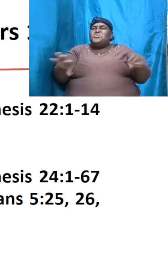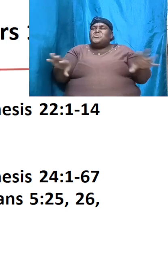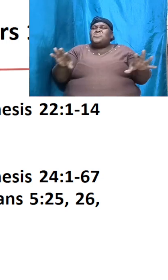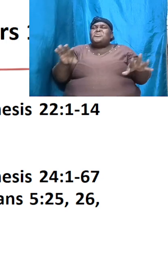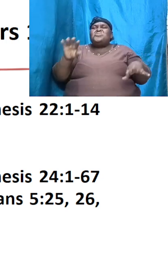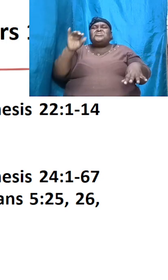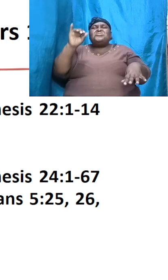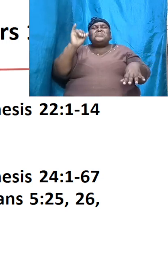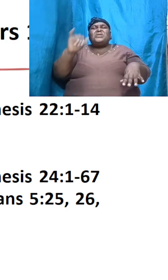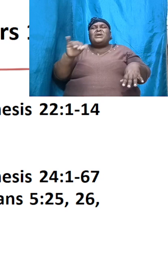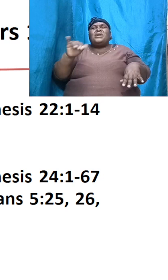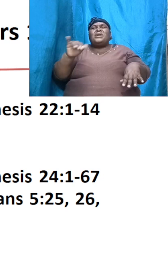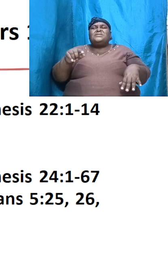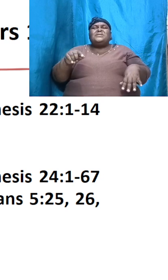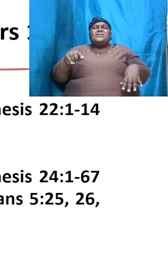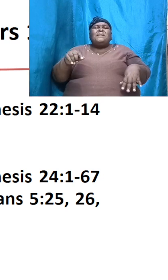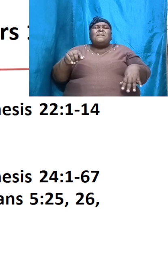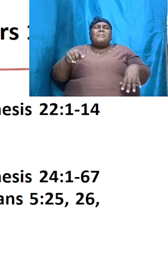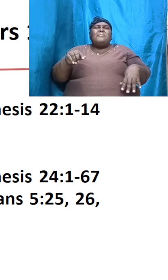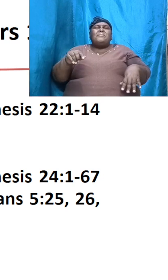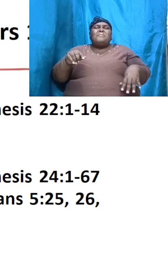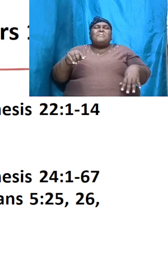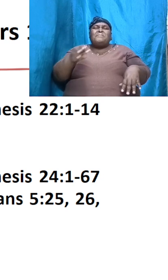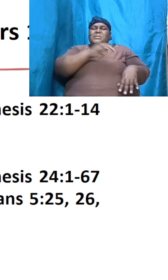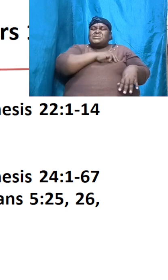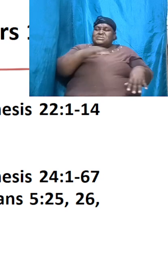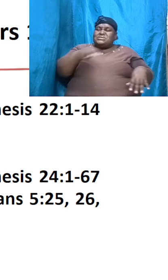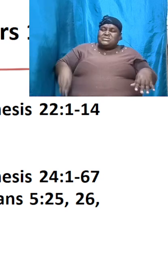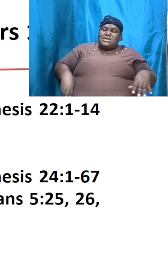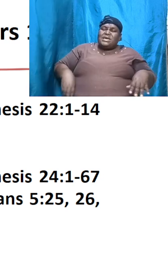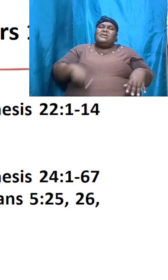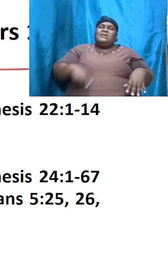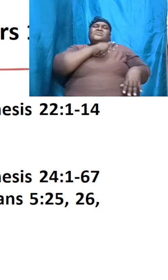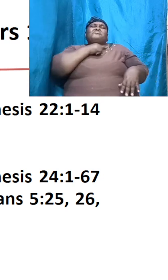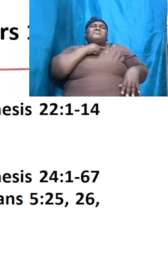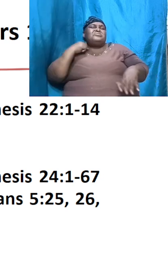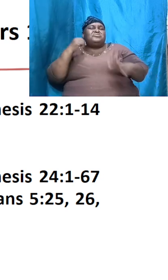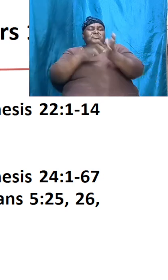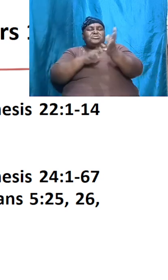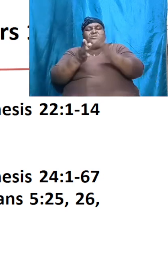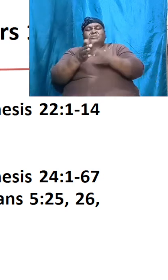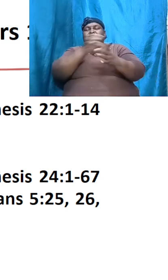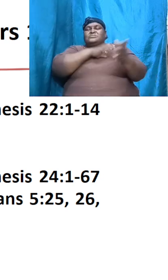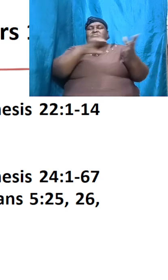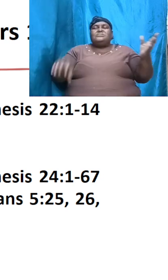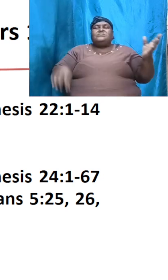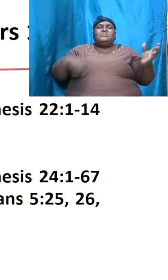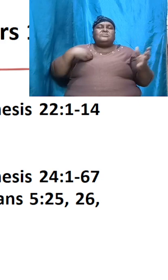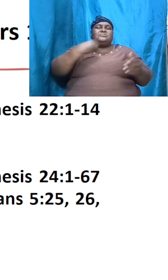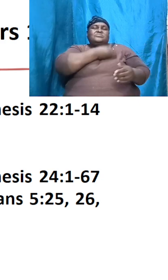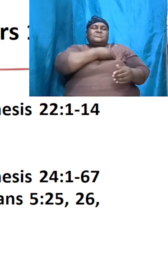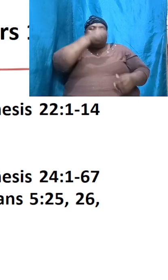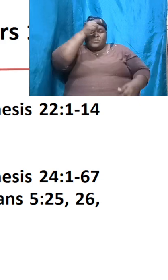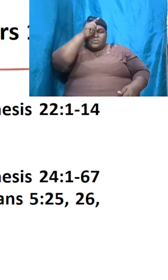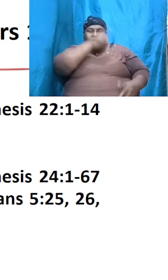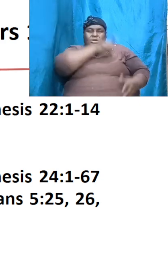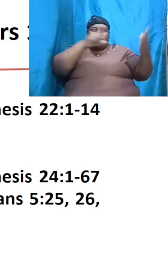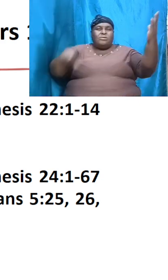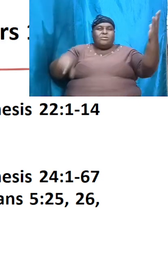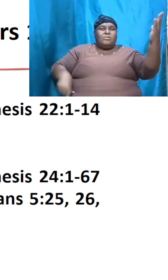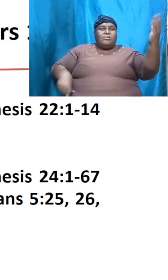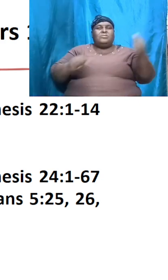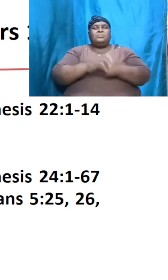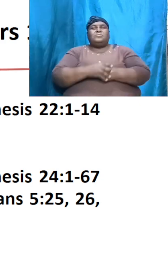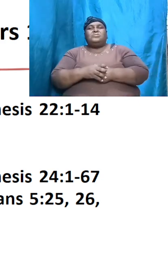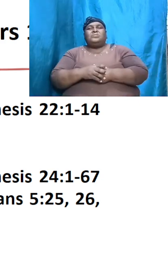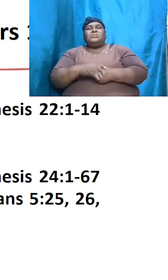messiah the prince who is jesus christ our lord and so we are seeing in the